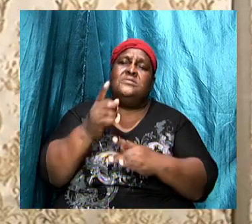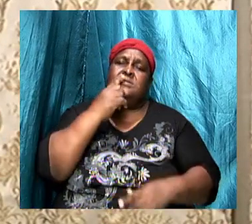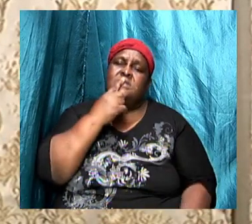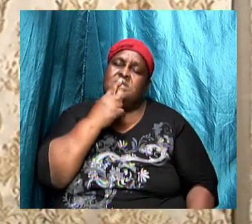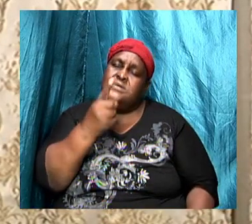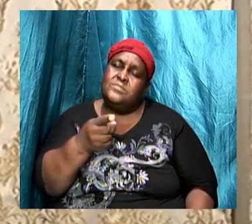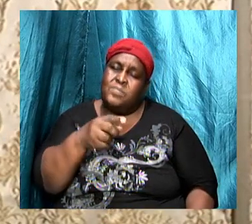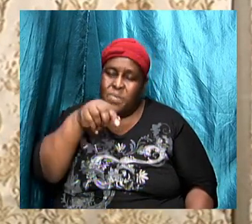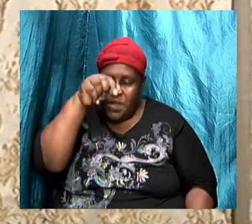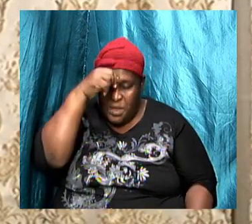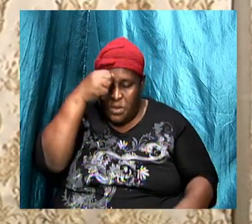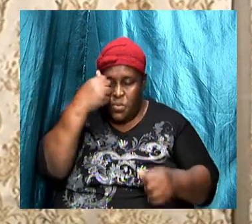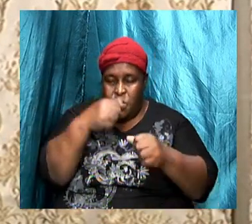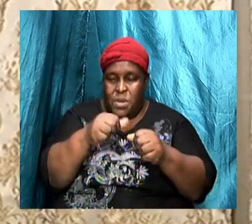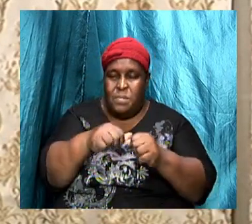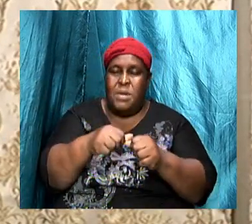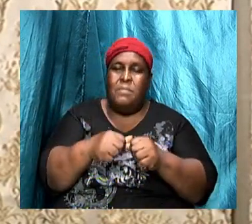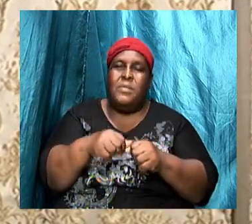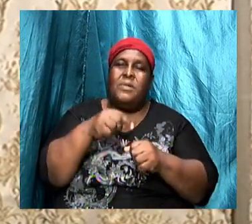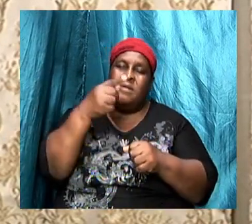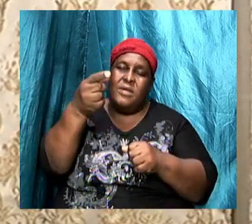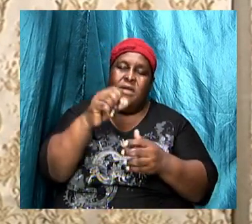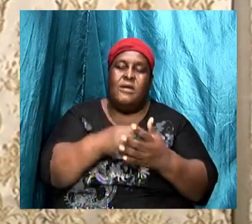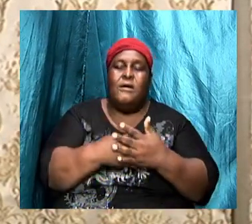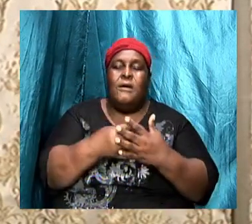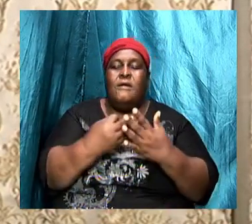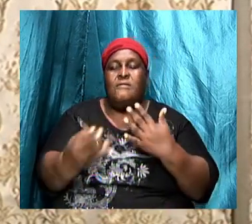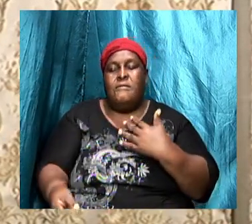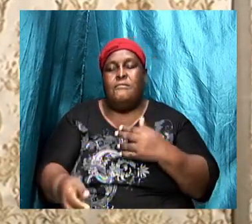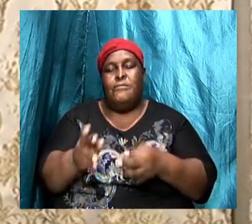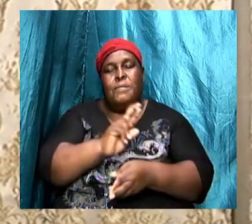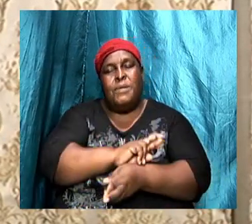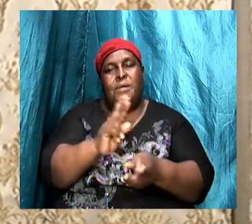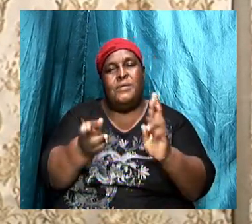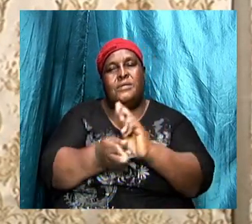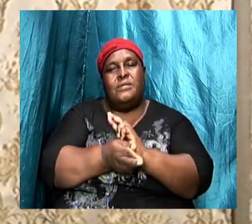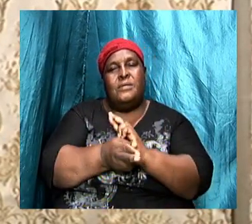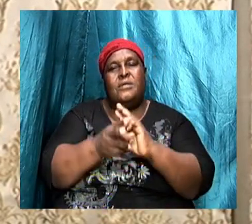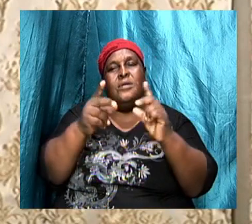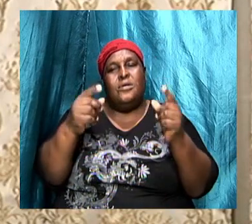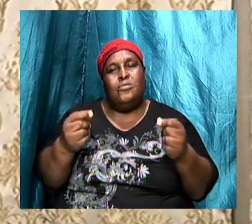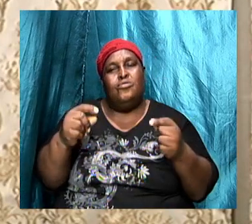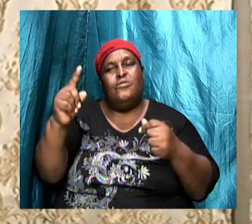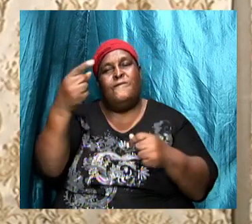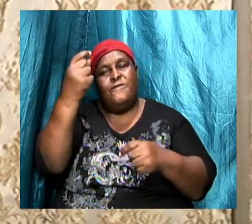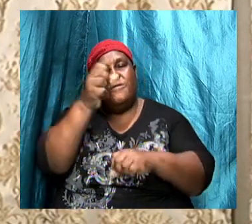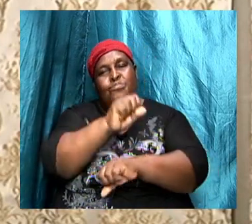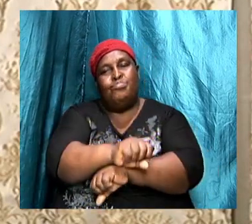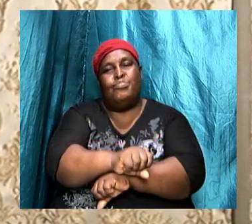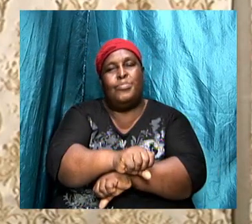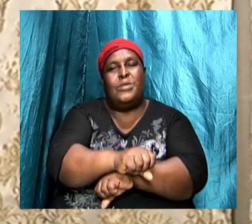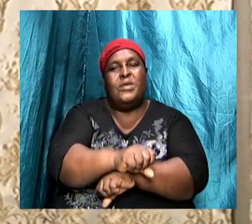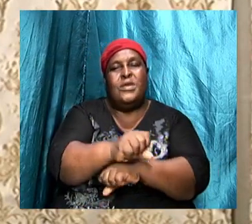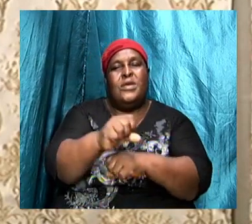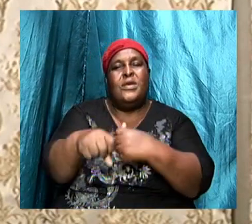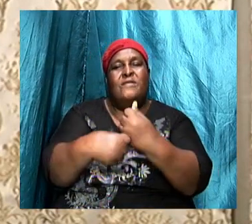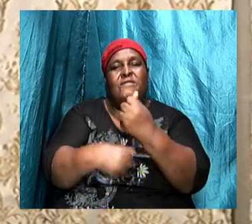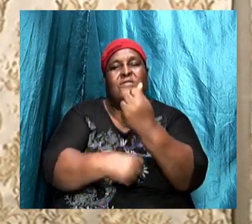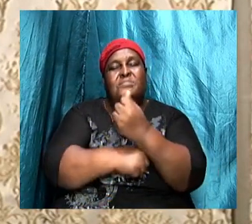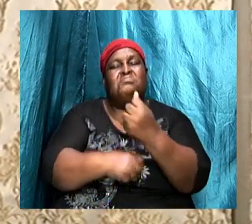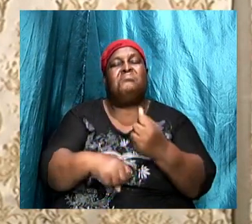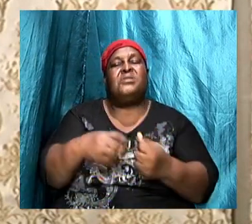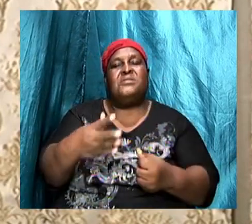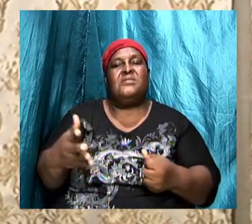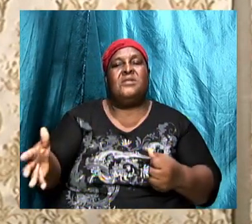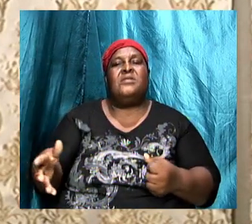remember from where there was fallen repent do the first works the foundational things